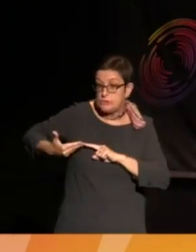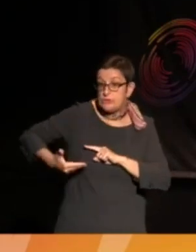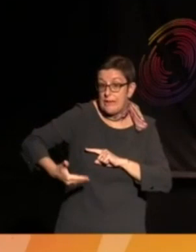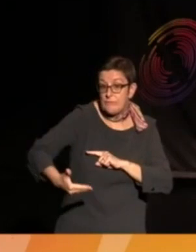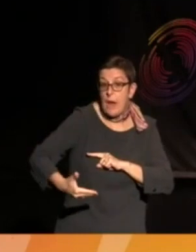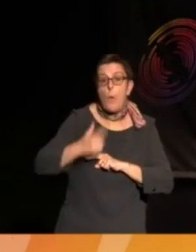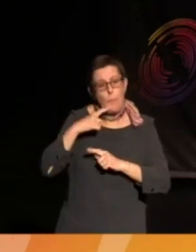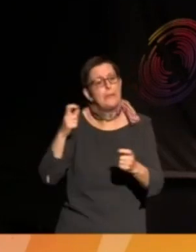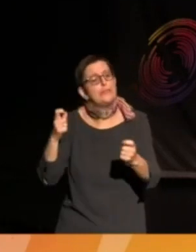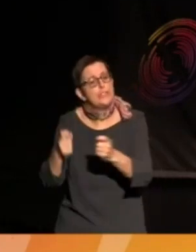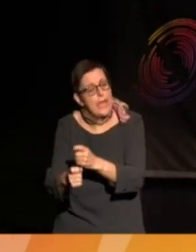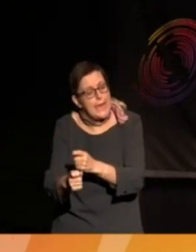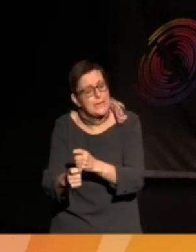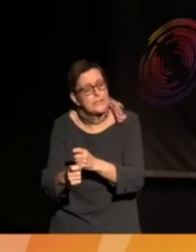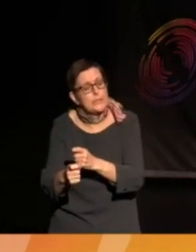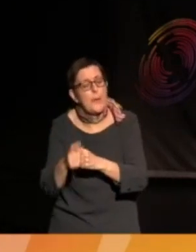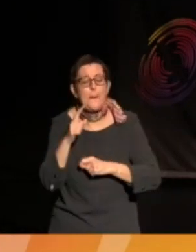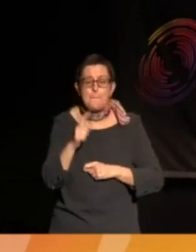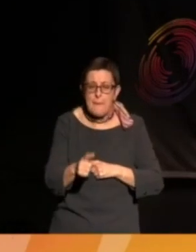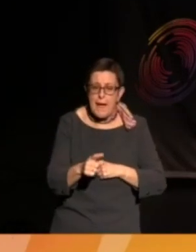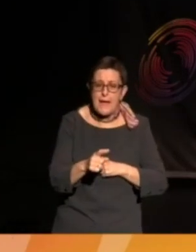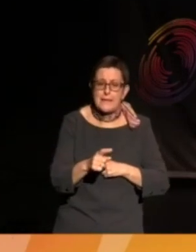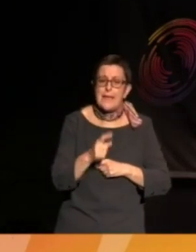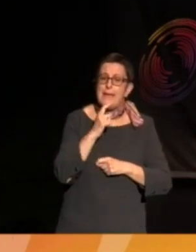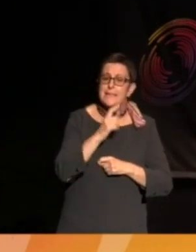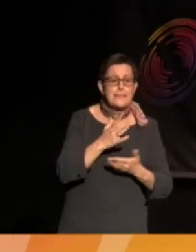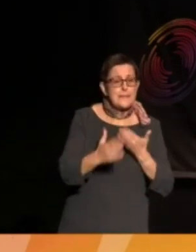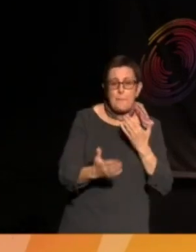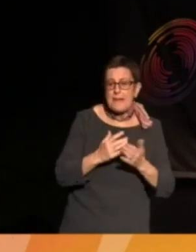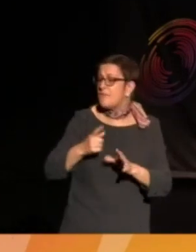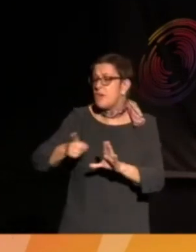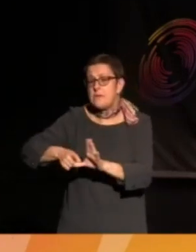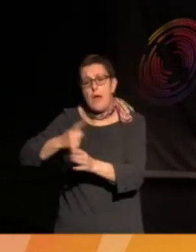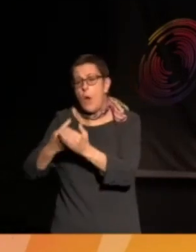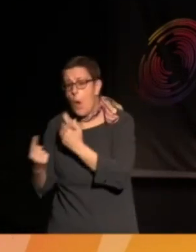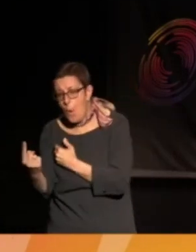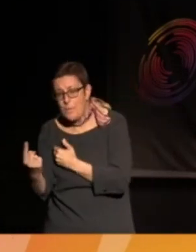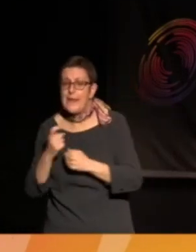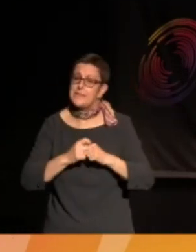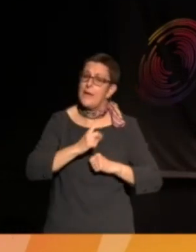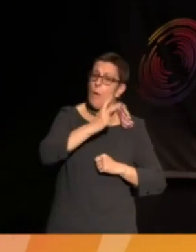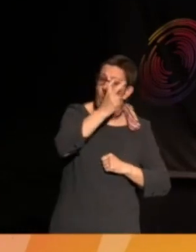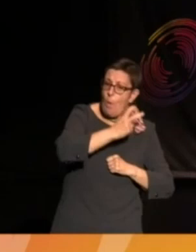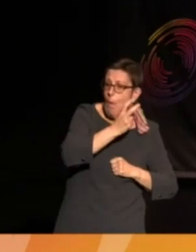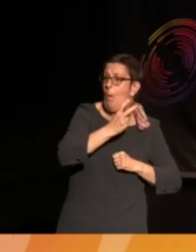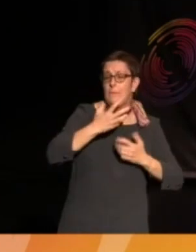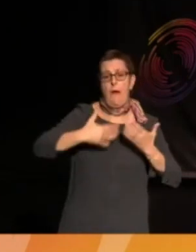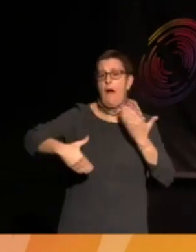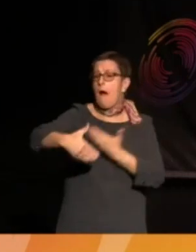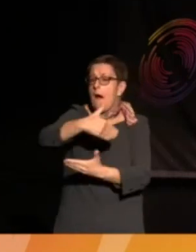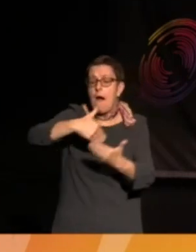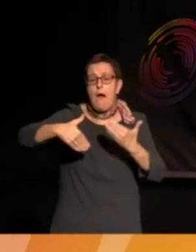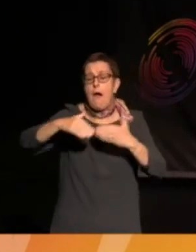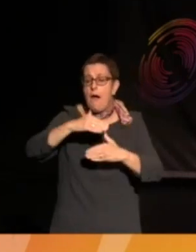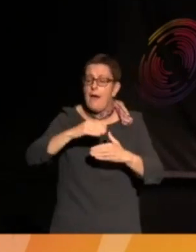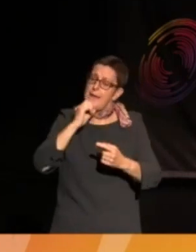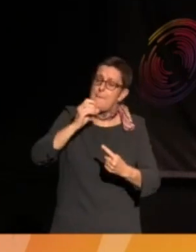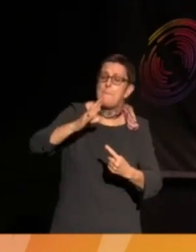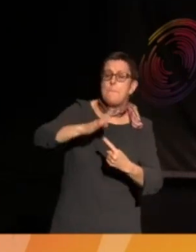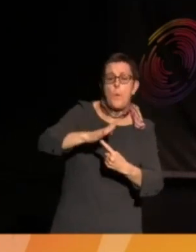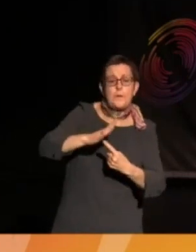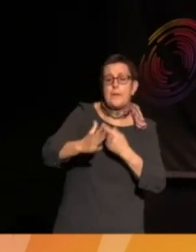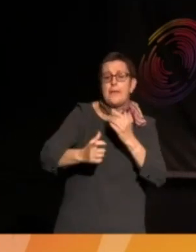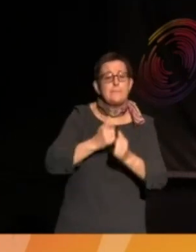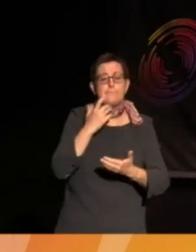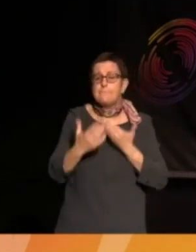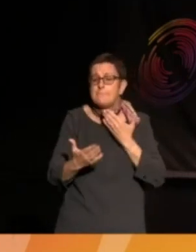to change things, but also the intergenerational work, which goes back to our earlier conversation, that's super important, because